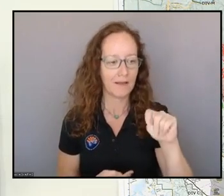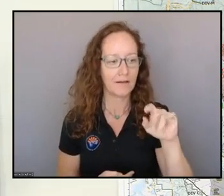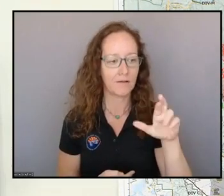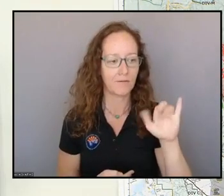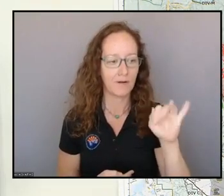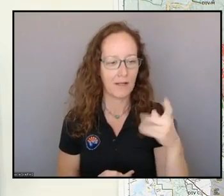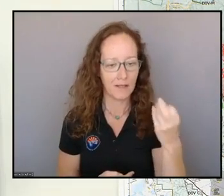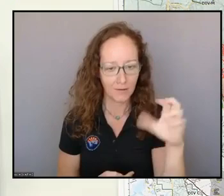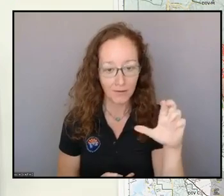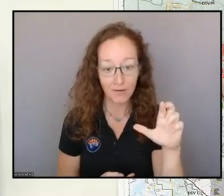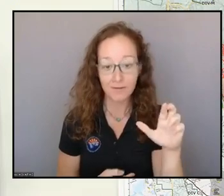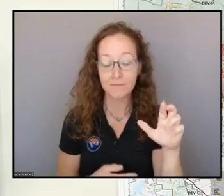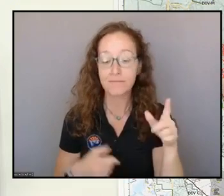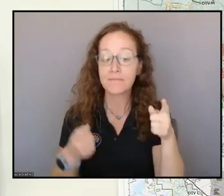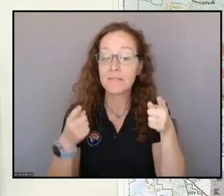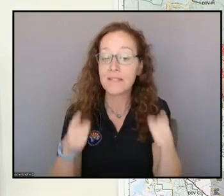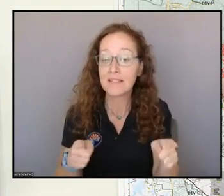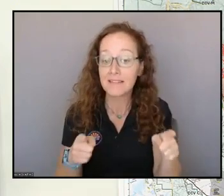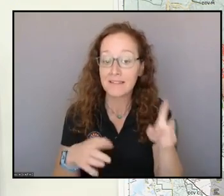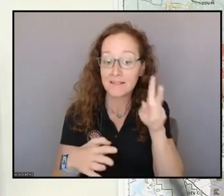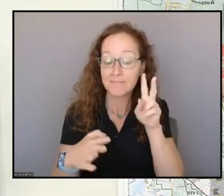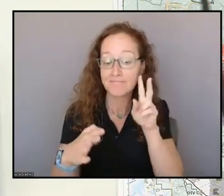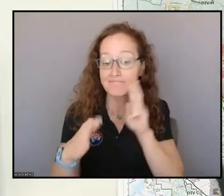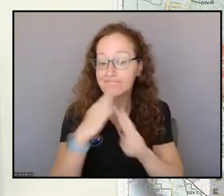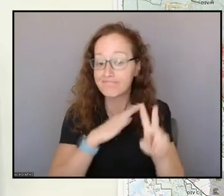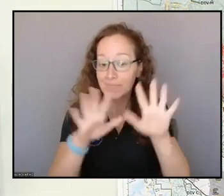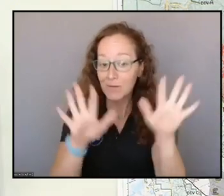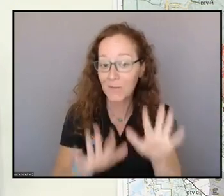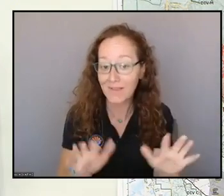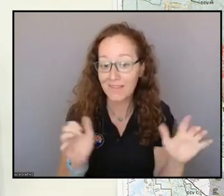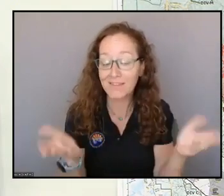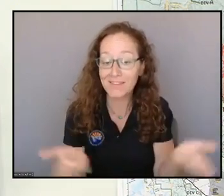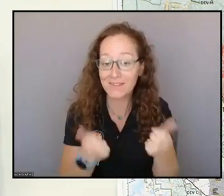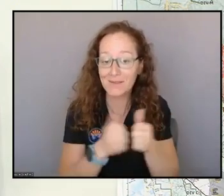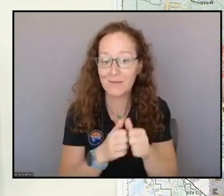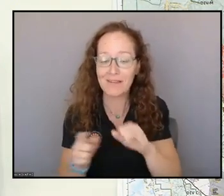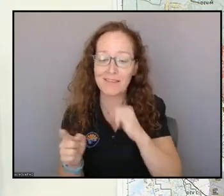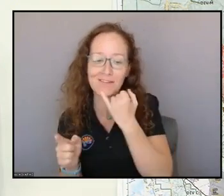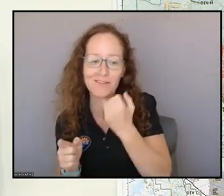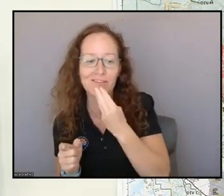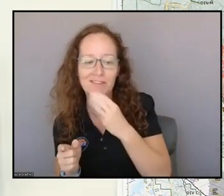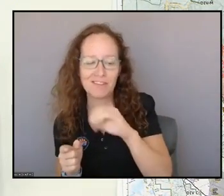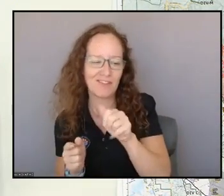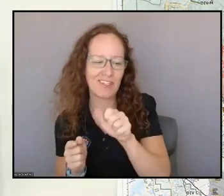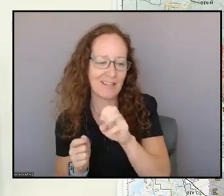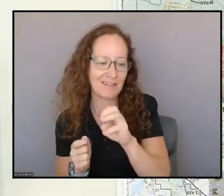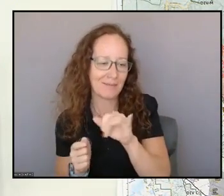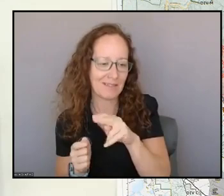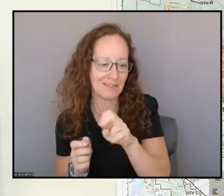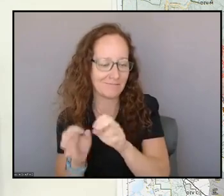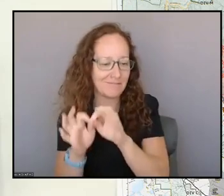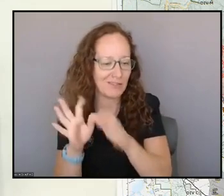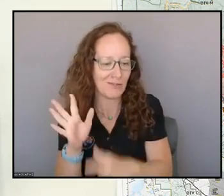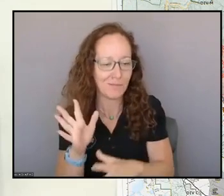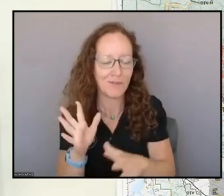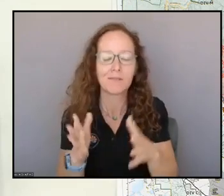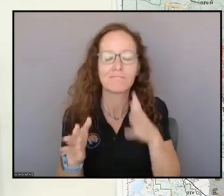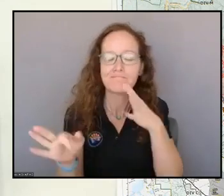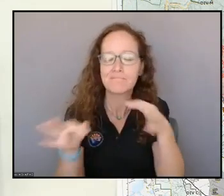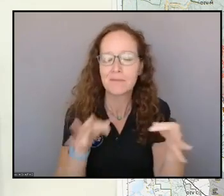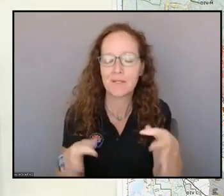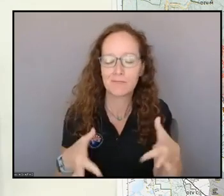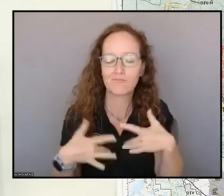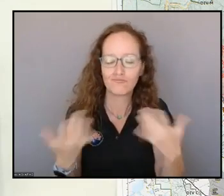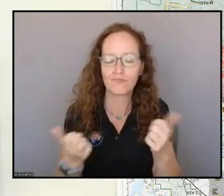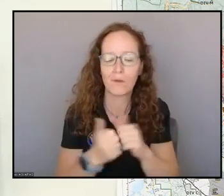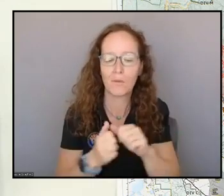incident meteorologist, here with Jasmine to give you a weather update for the Hermit's Peak and Calf Canyon fires